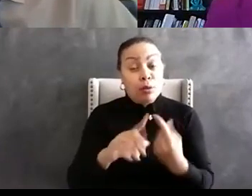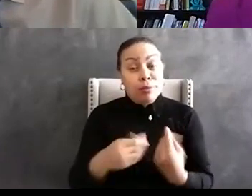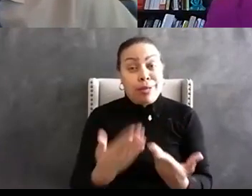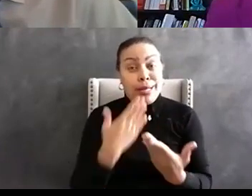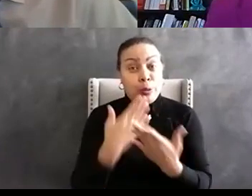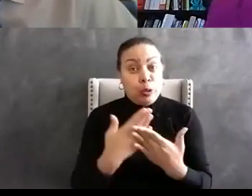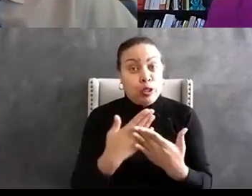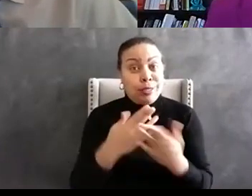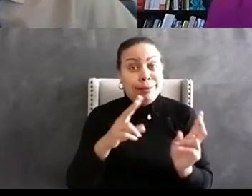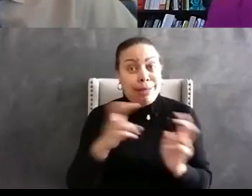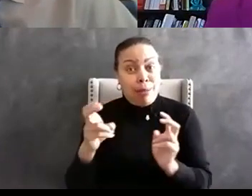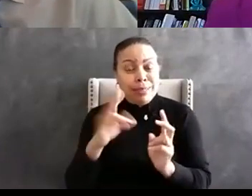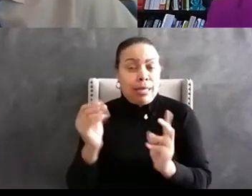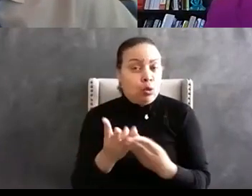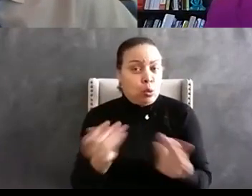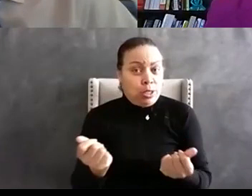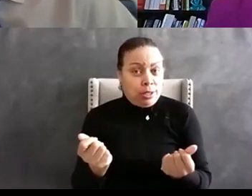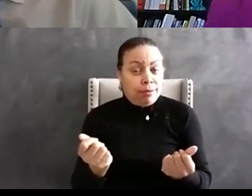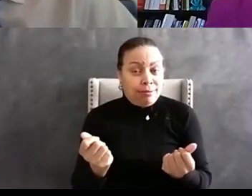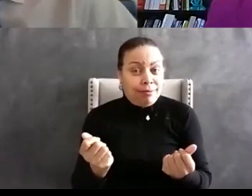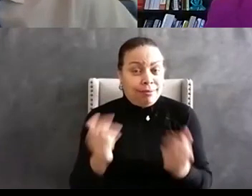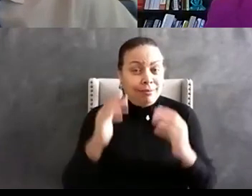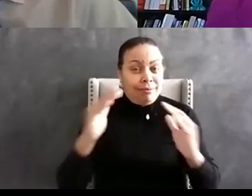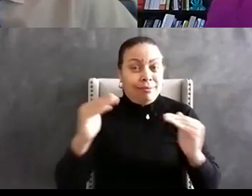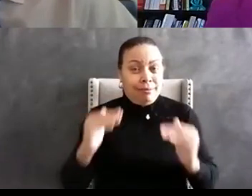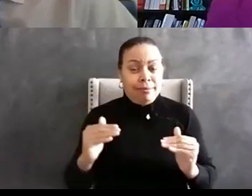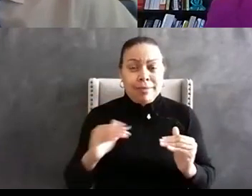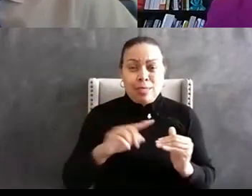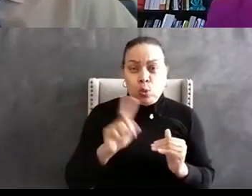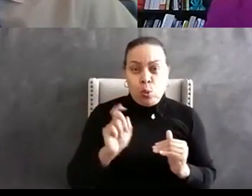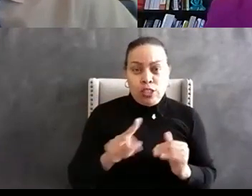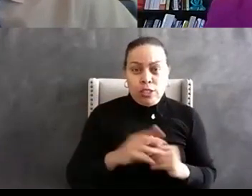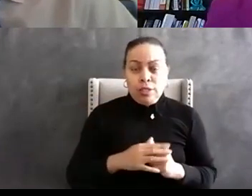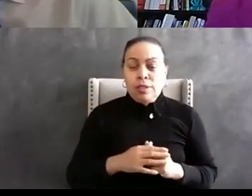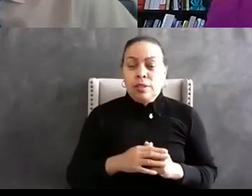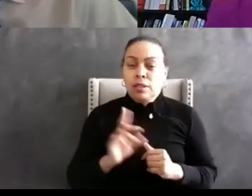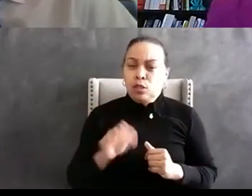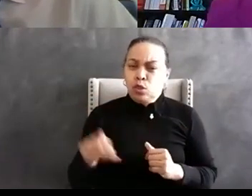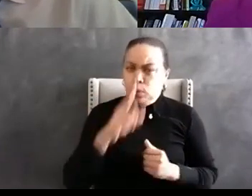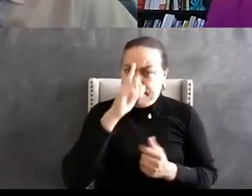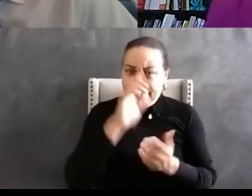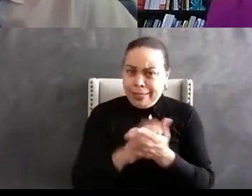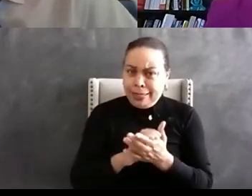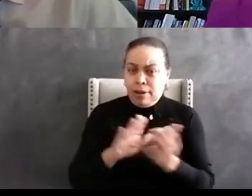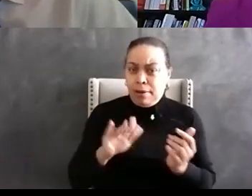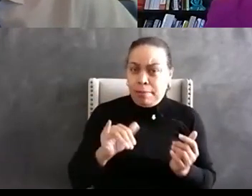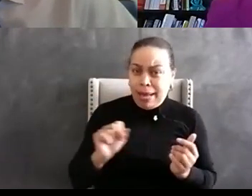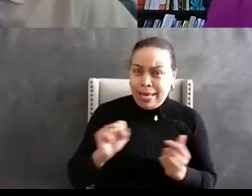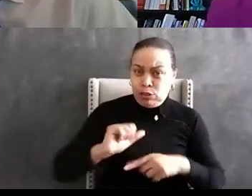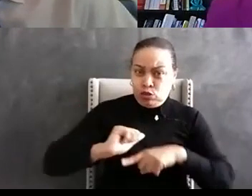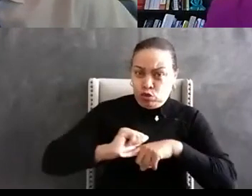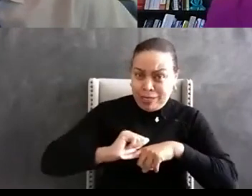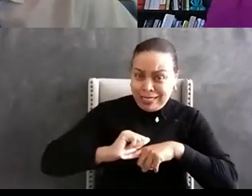next question I'm going to ask for the panelists is do you believe that uh bias training or anti-bias training